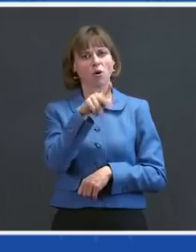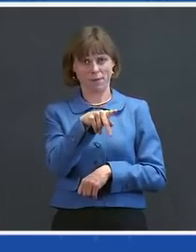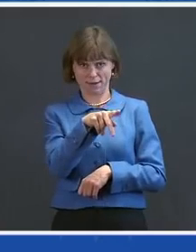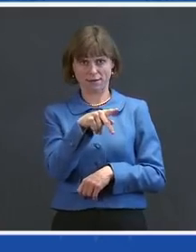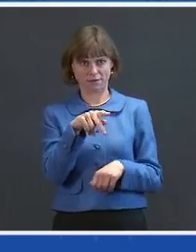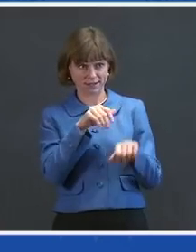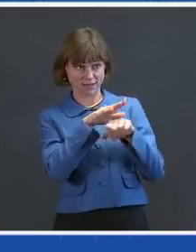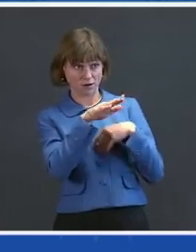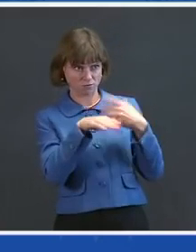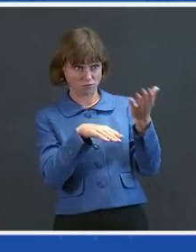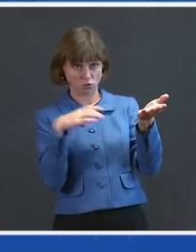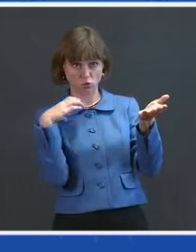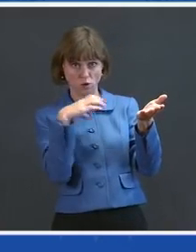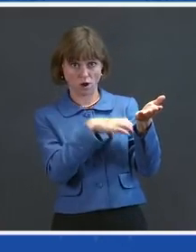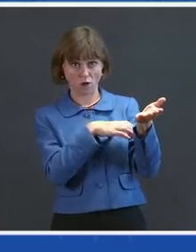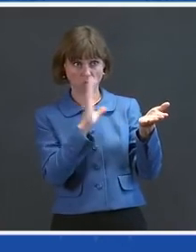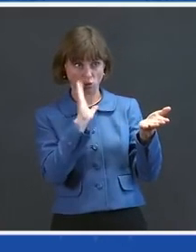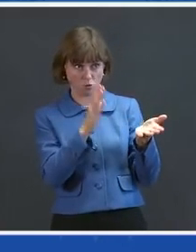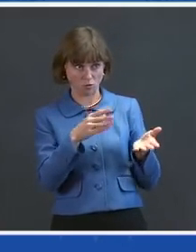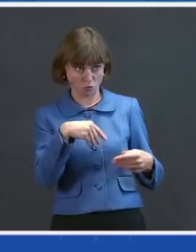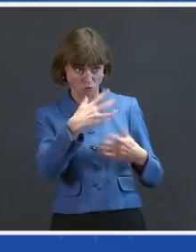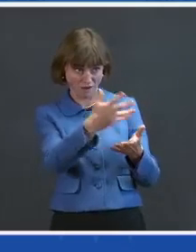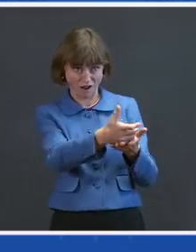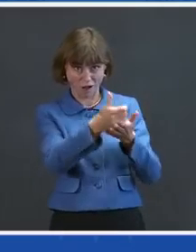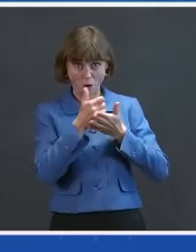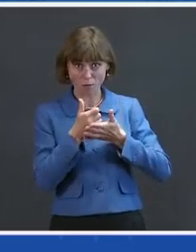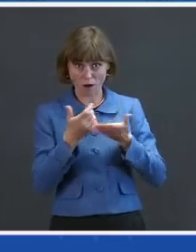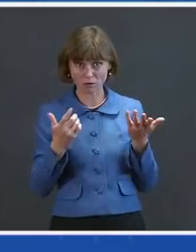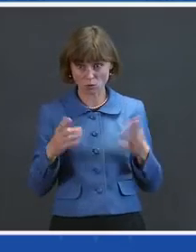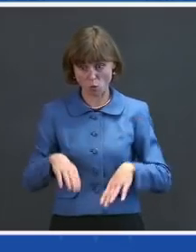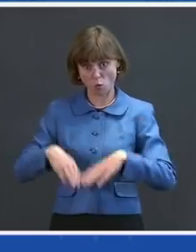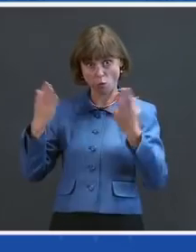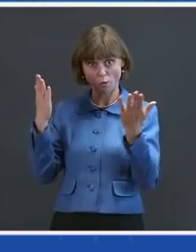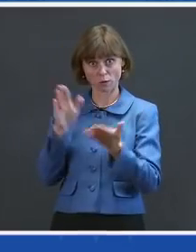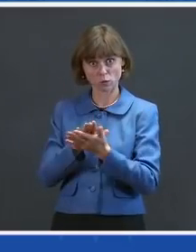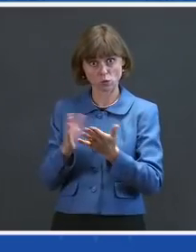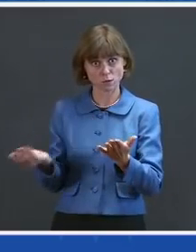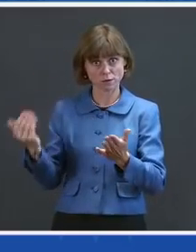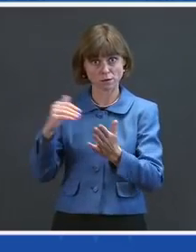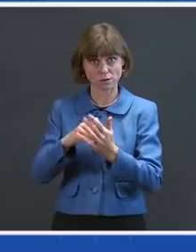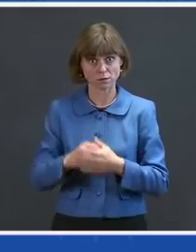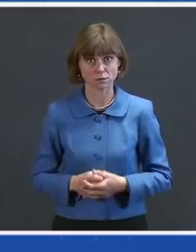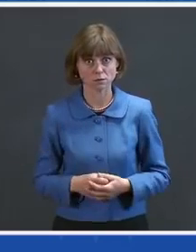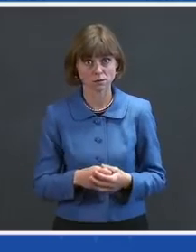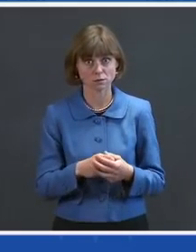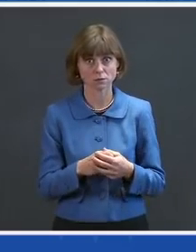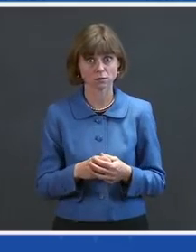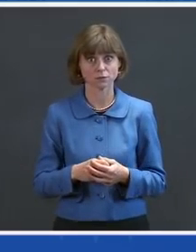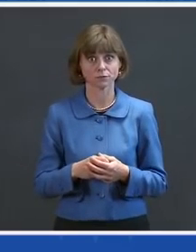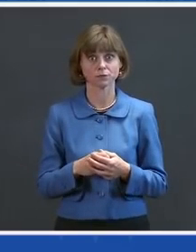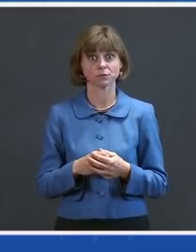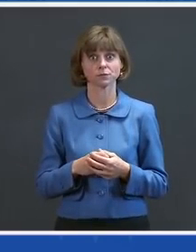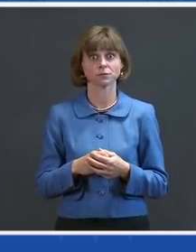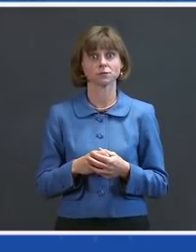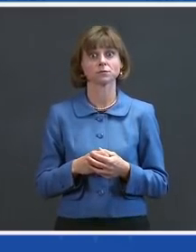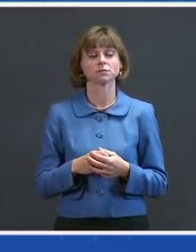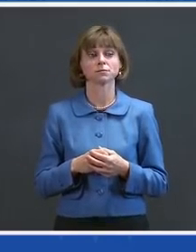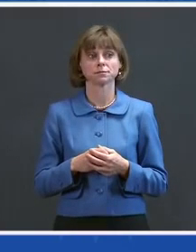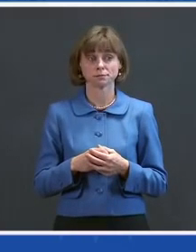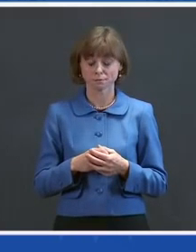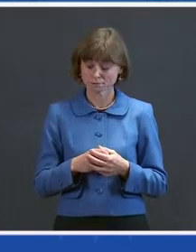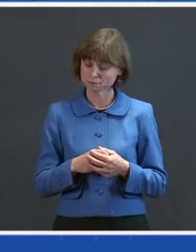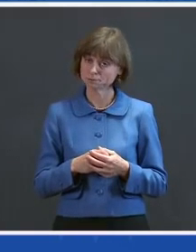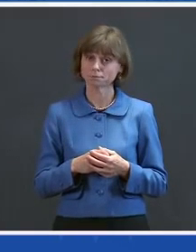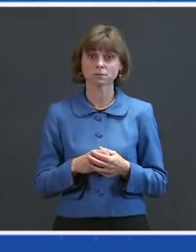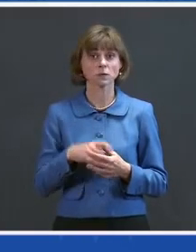to provide vital help to make sure schools can open safely, reopen safely. Essential things like